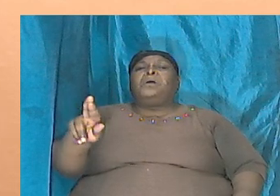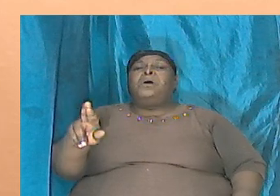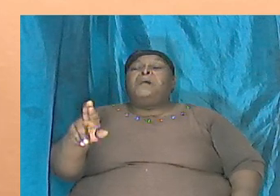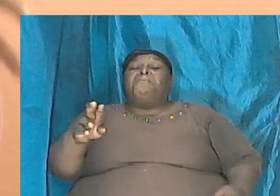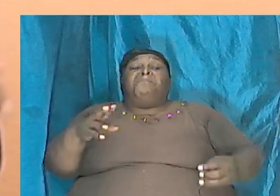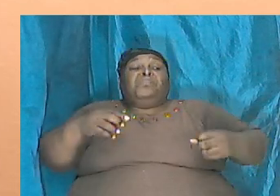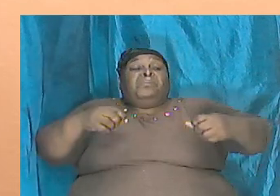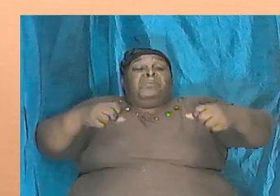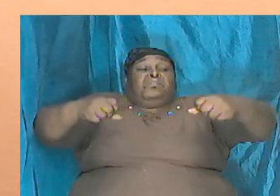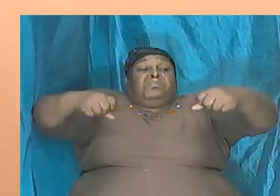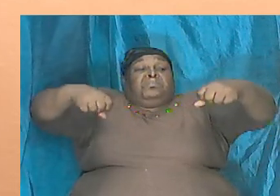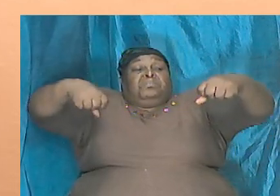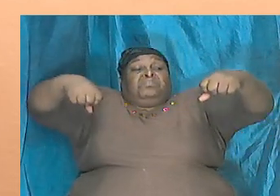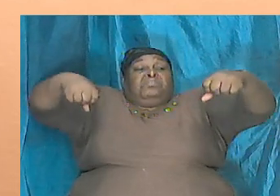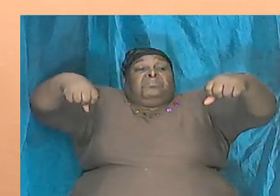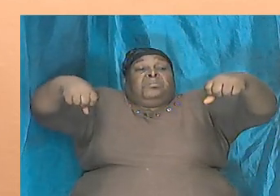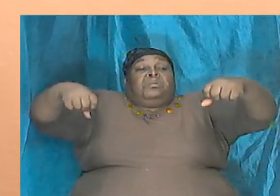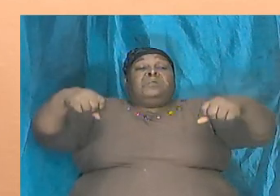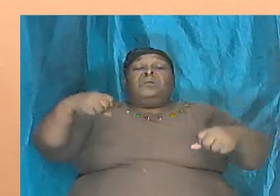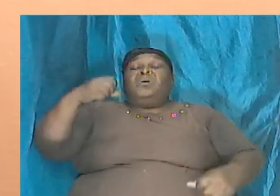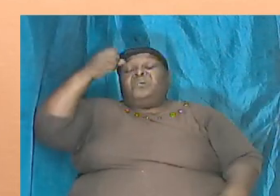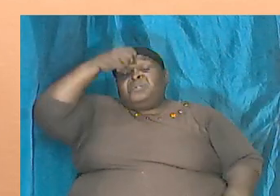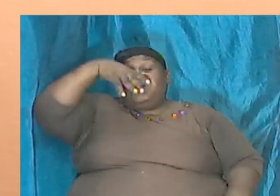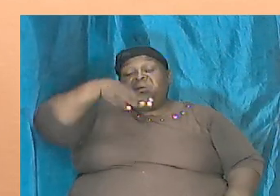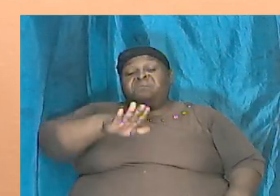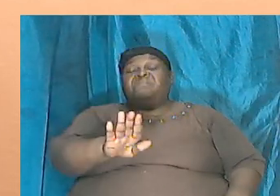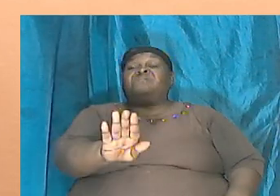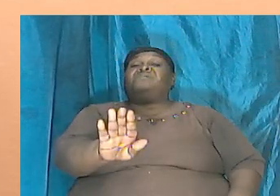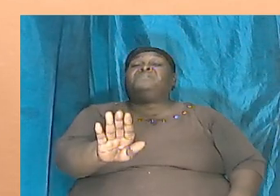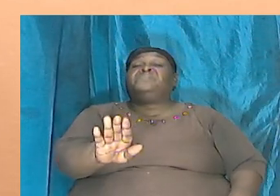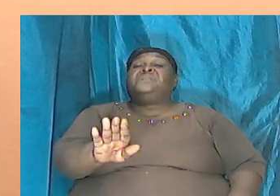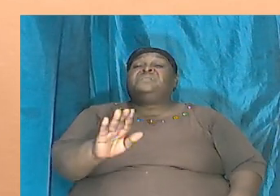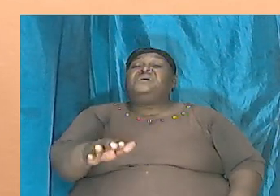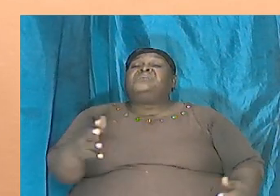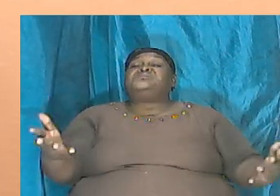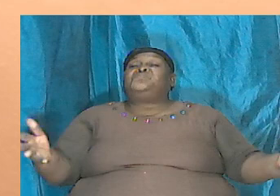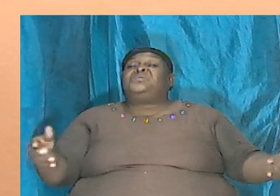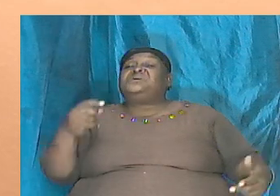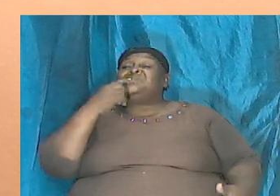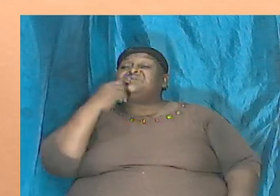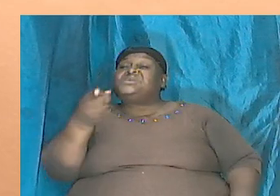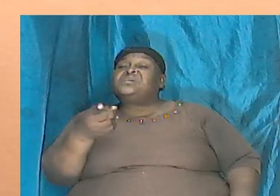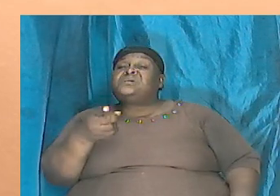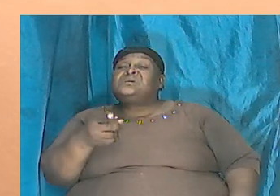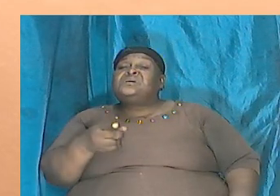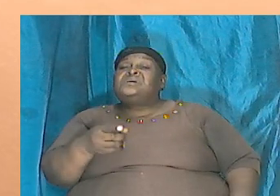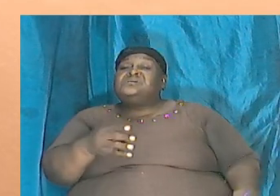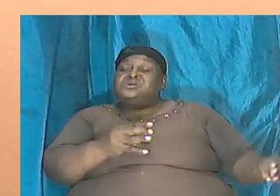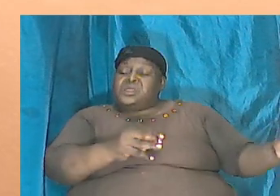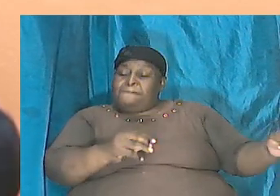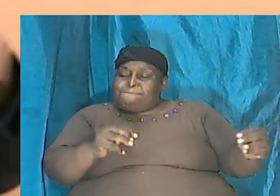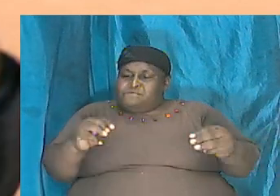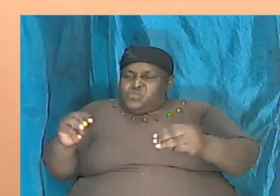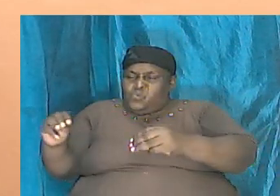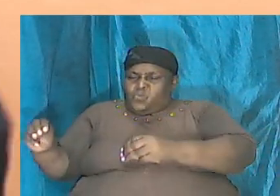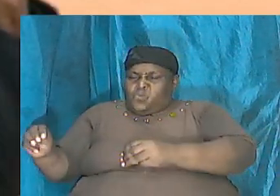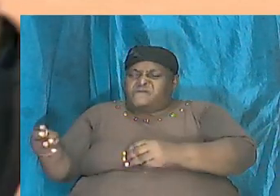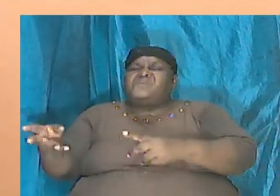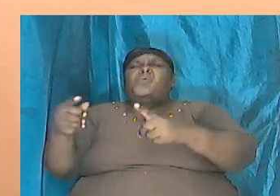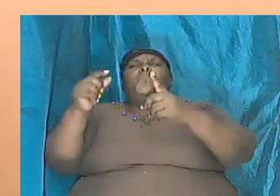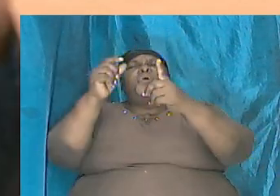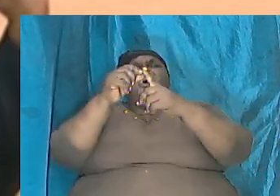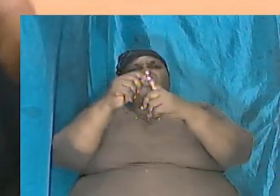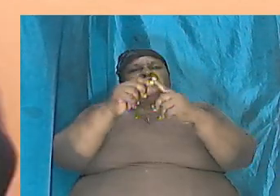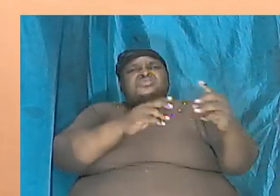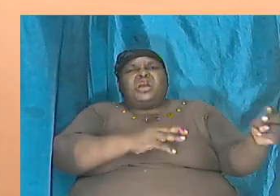know like the hippopotamus or the elephants that is what they are presenting so they have removed these terms and put in